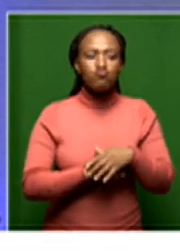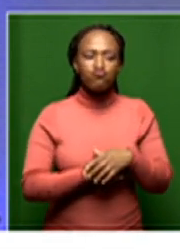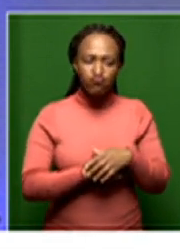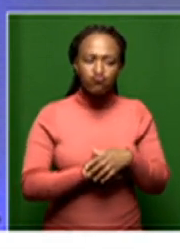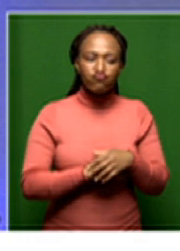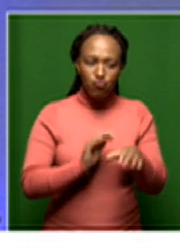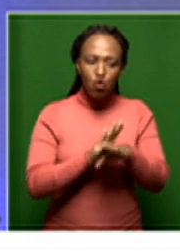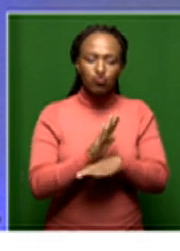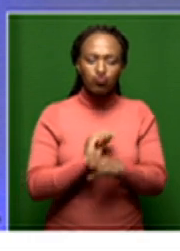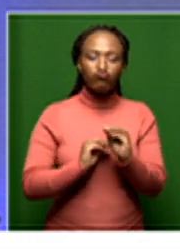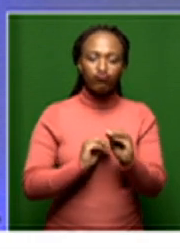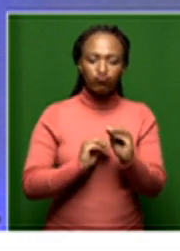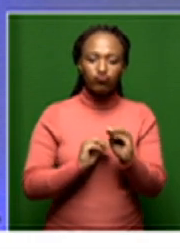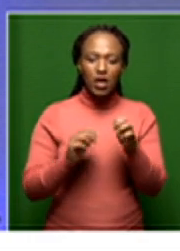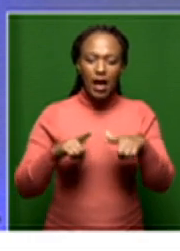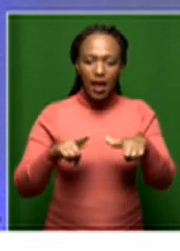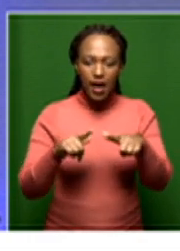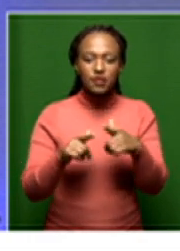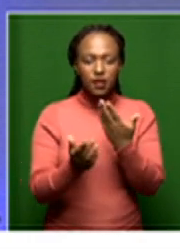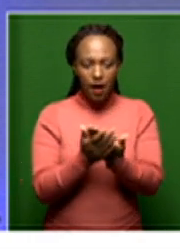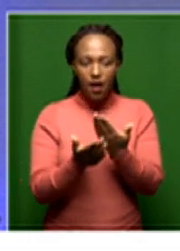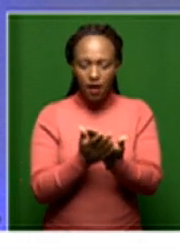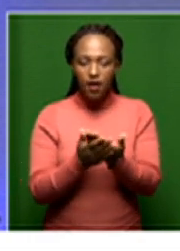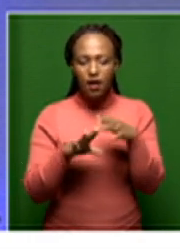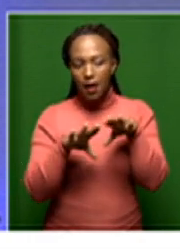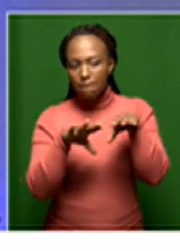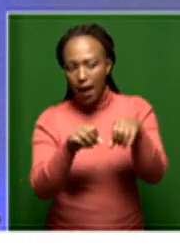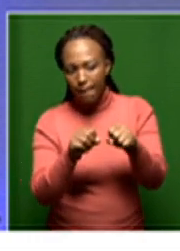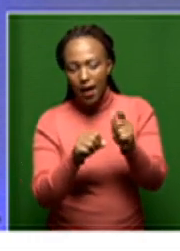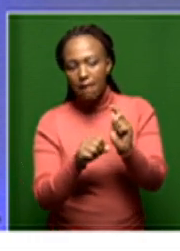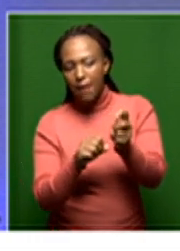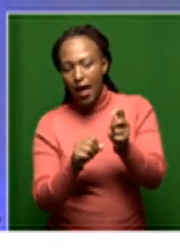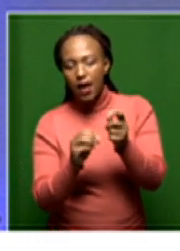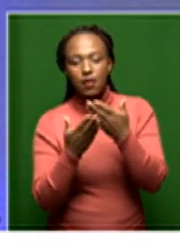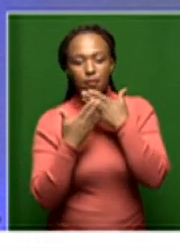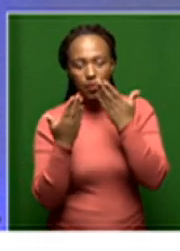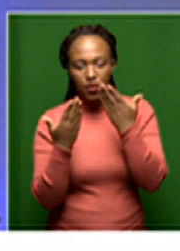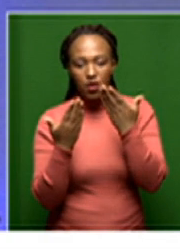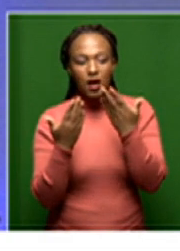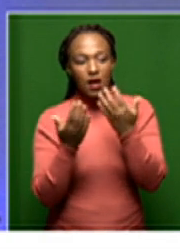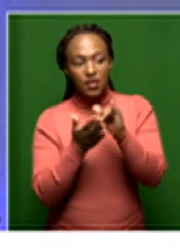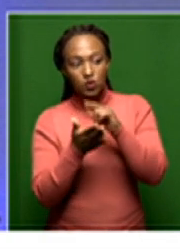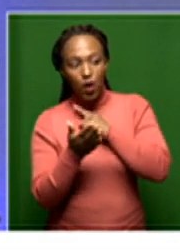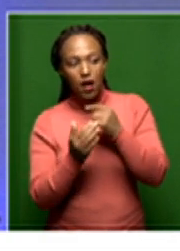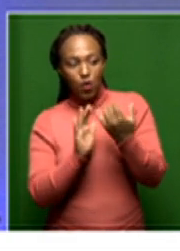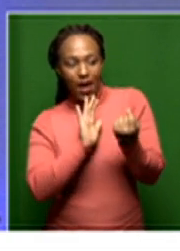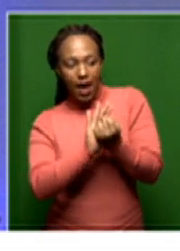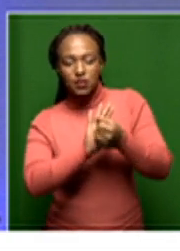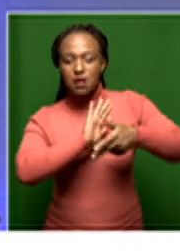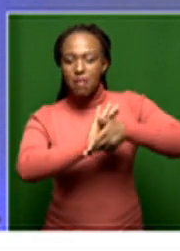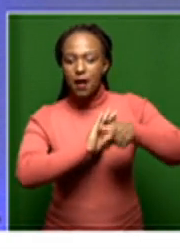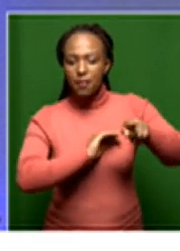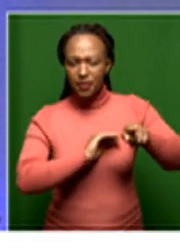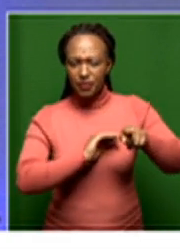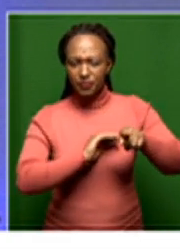Constitution permits expropriation without compensation, and that is why they are passing the Expropriation Act. The